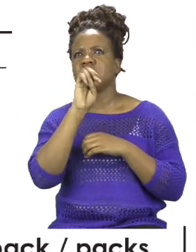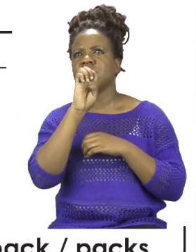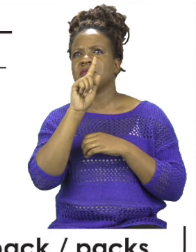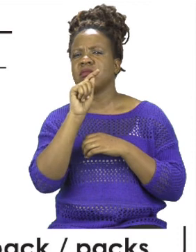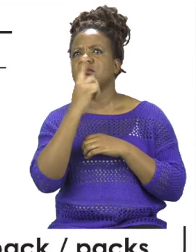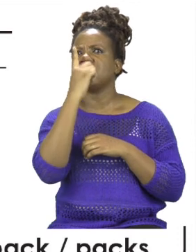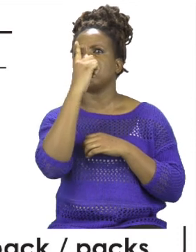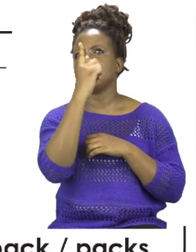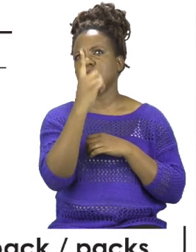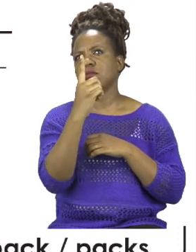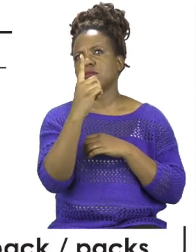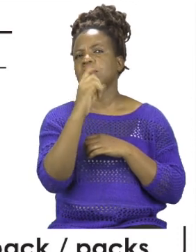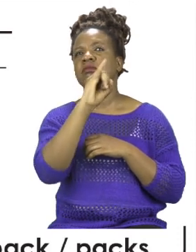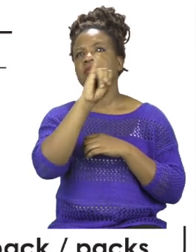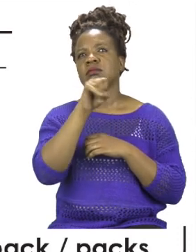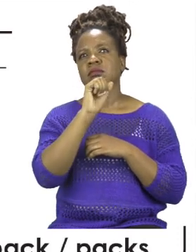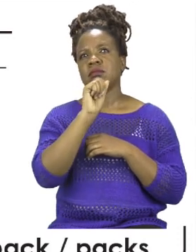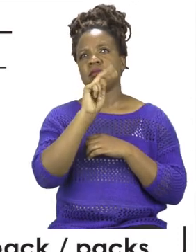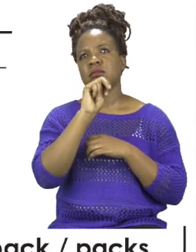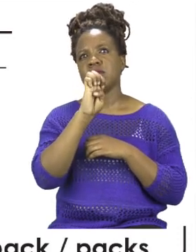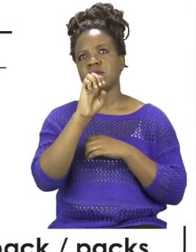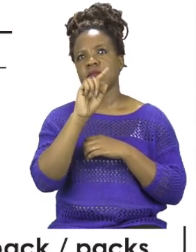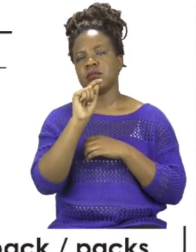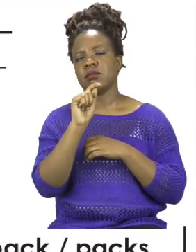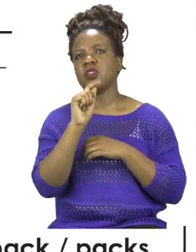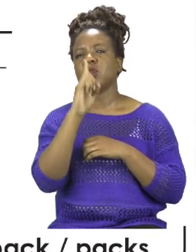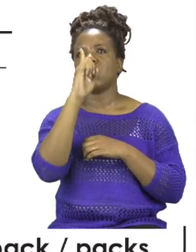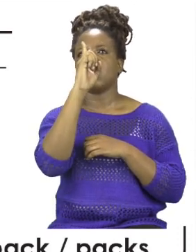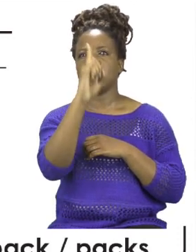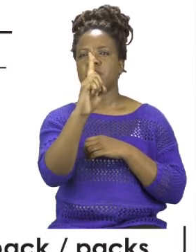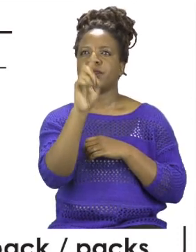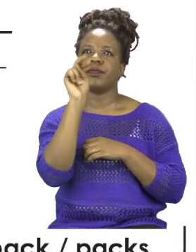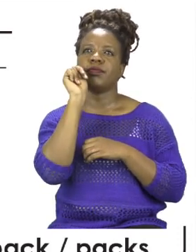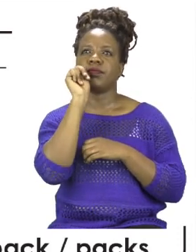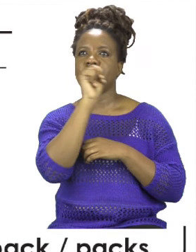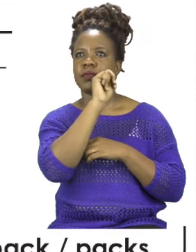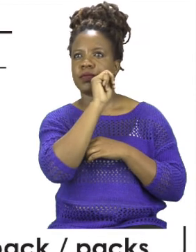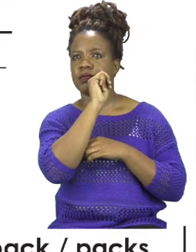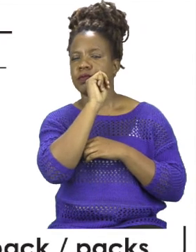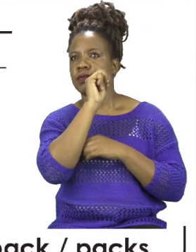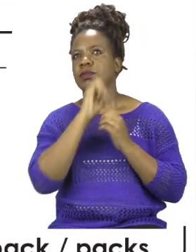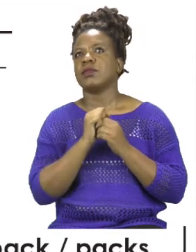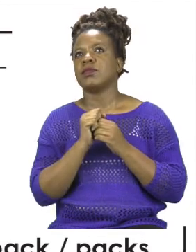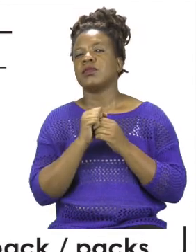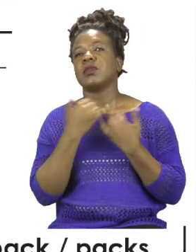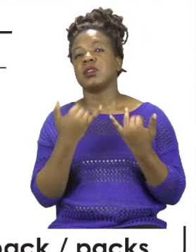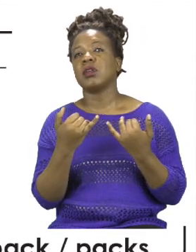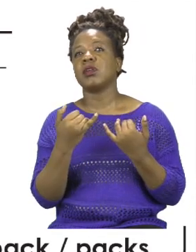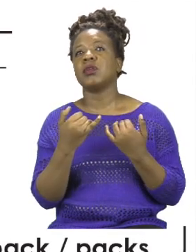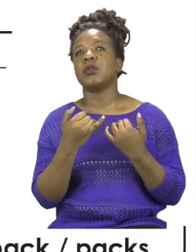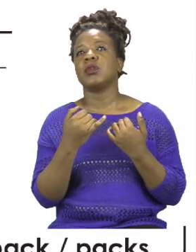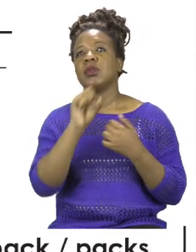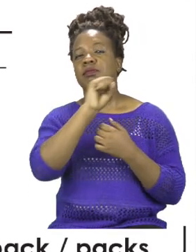singular noun. So we know that because our subject is a singular noun, that